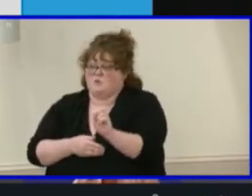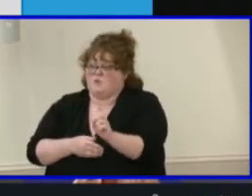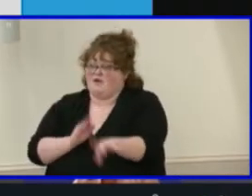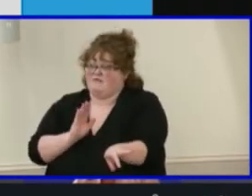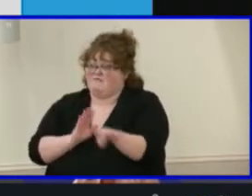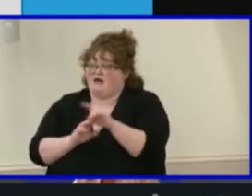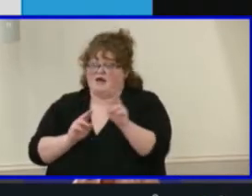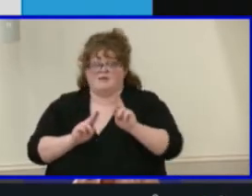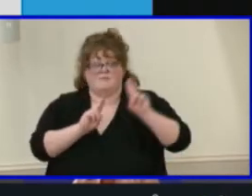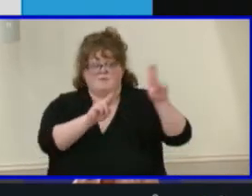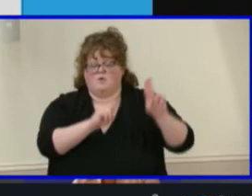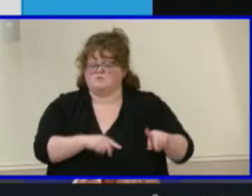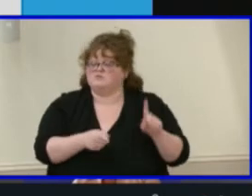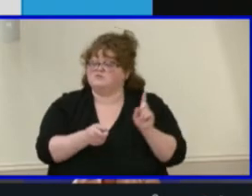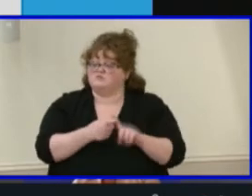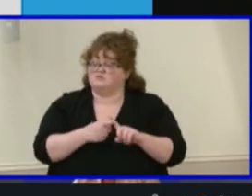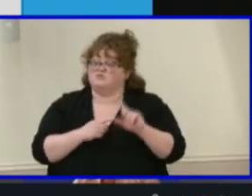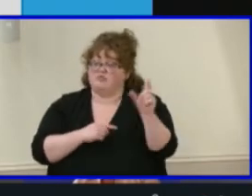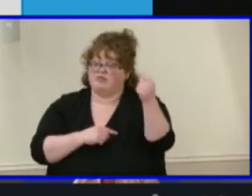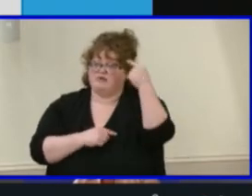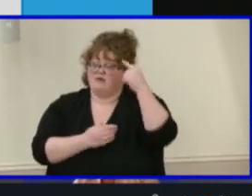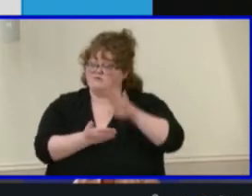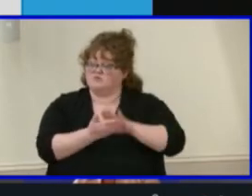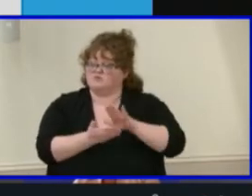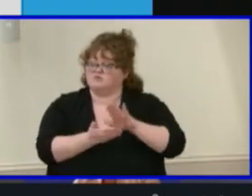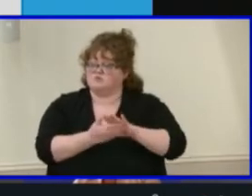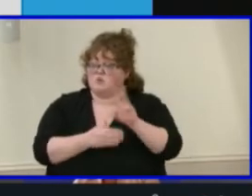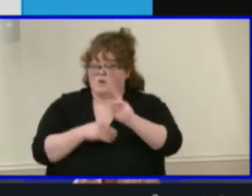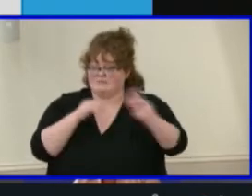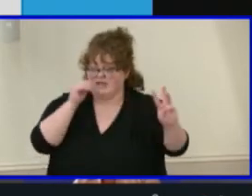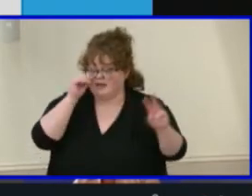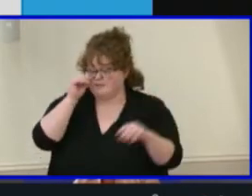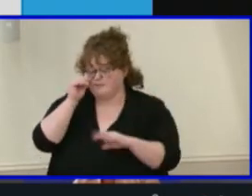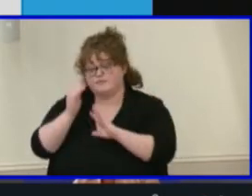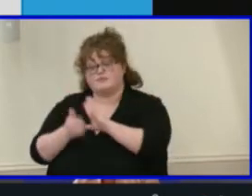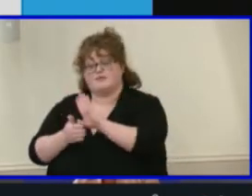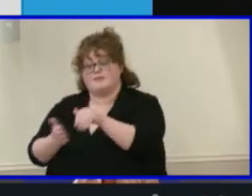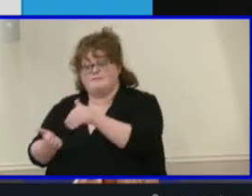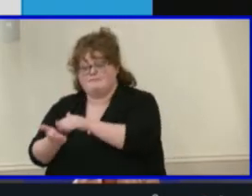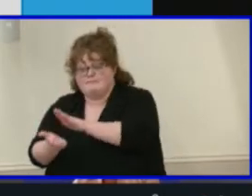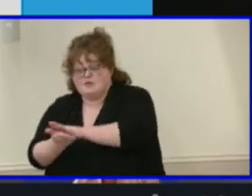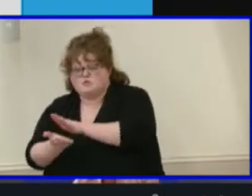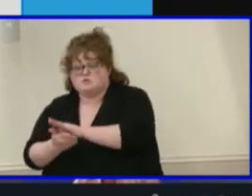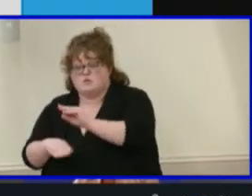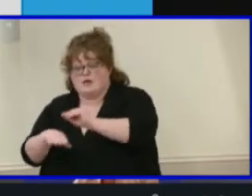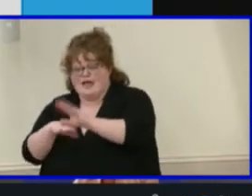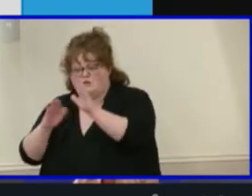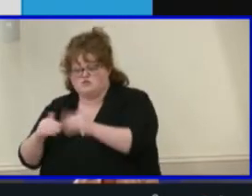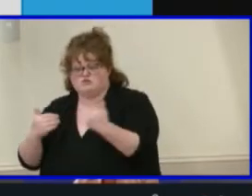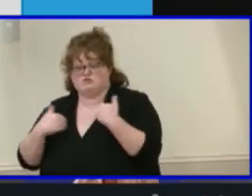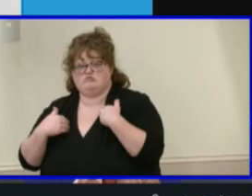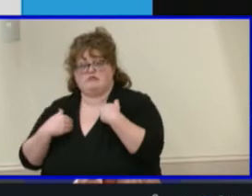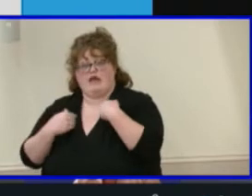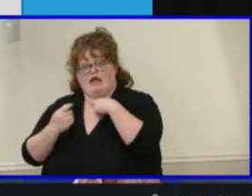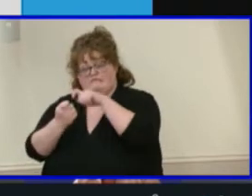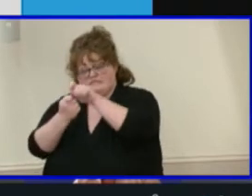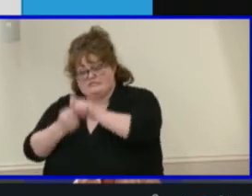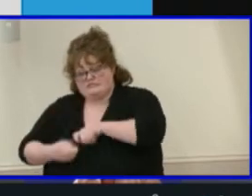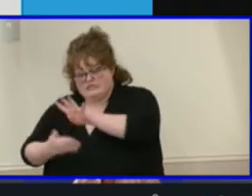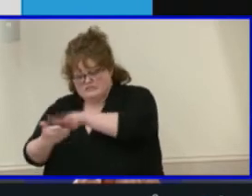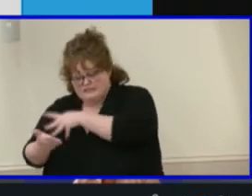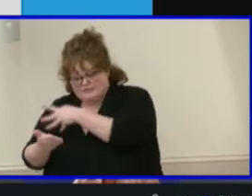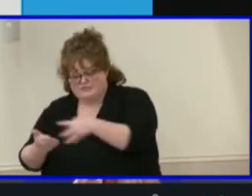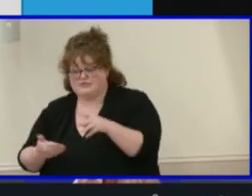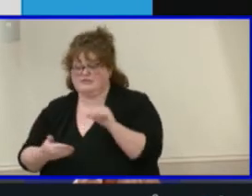governor's school website. Middle school counselors receive a detailed spreadsheet that indicates if any families from their school